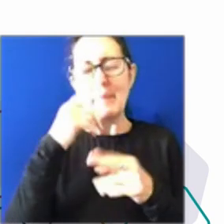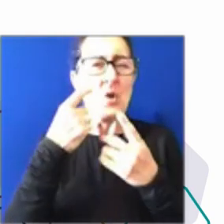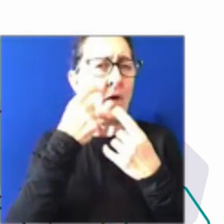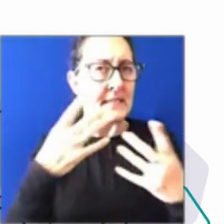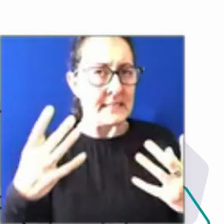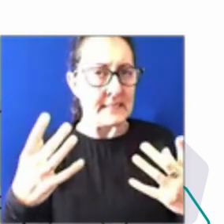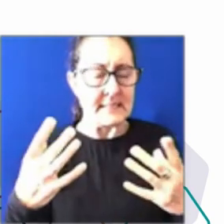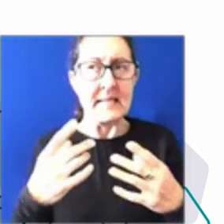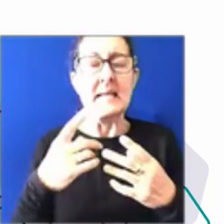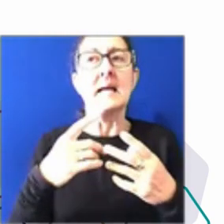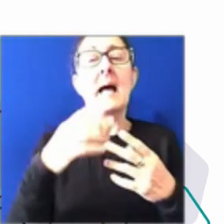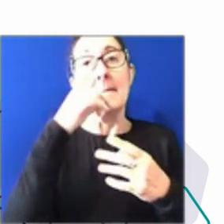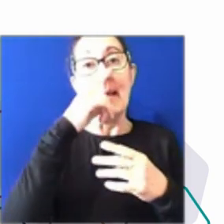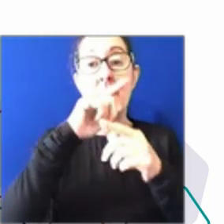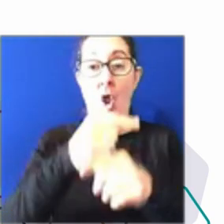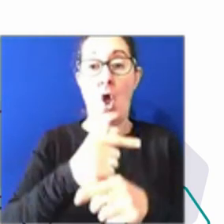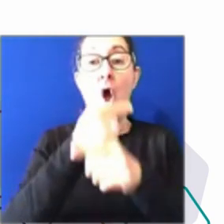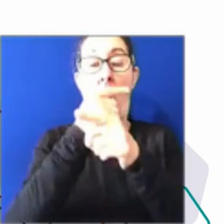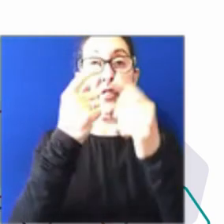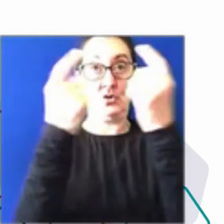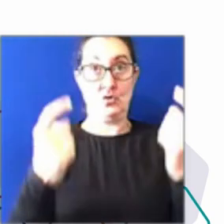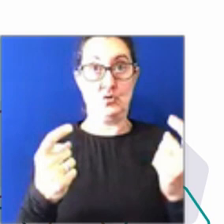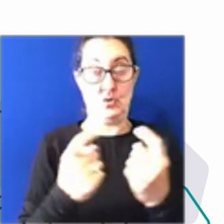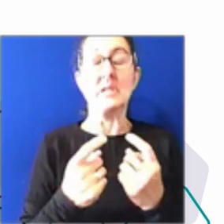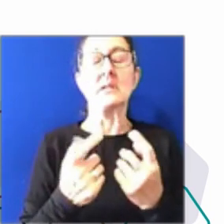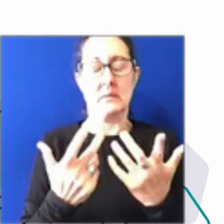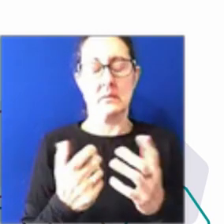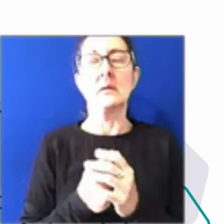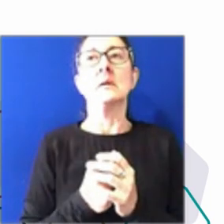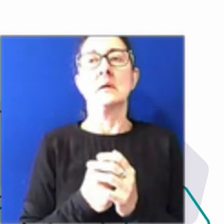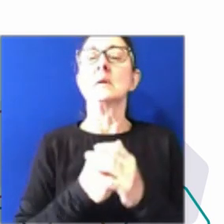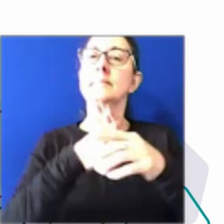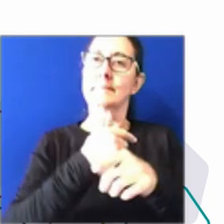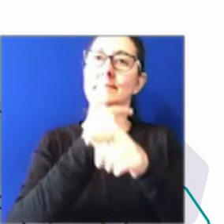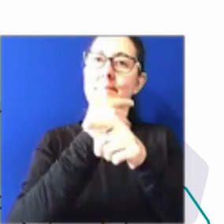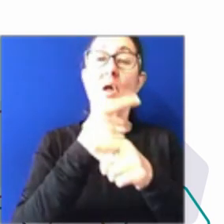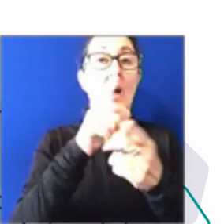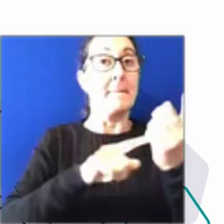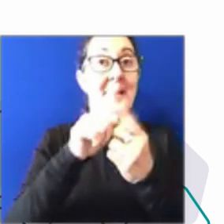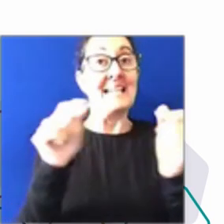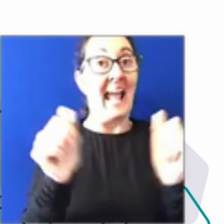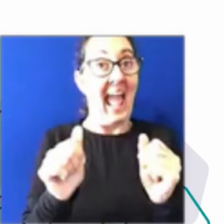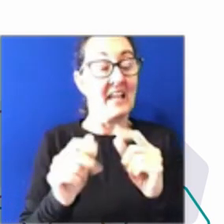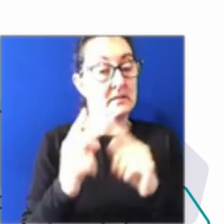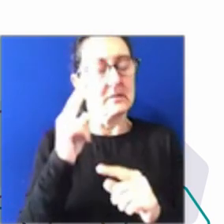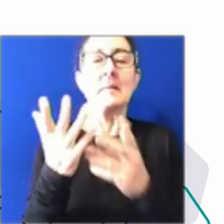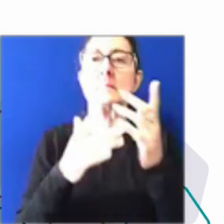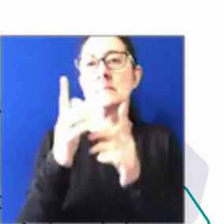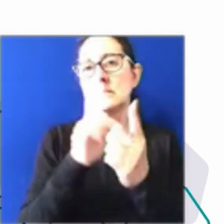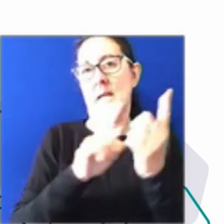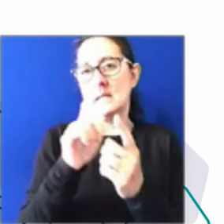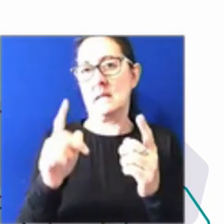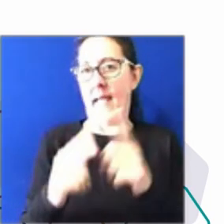meeting ends, the meeting ends. So if you happen to be chairing a meeting where there are other people in your office, just because it might be practical,